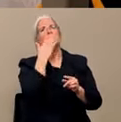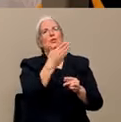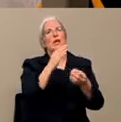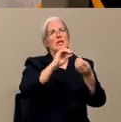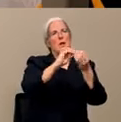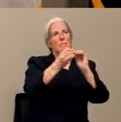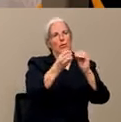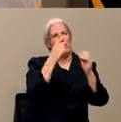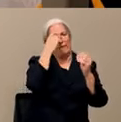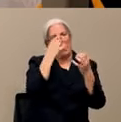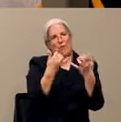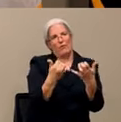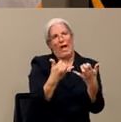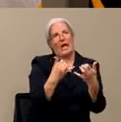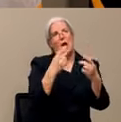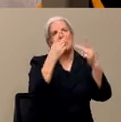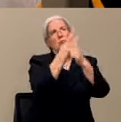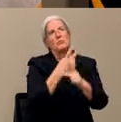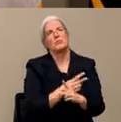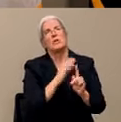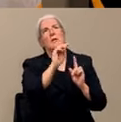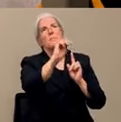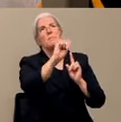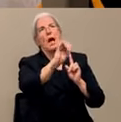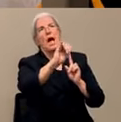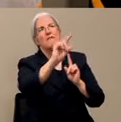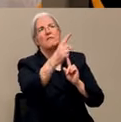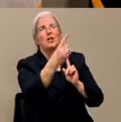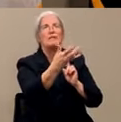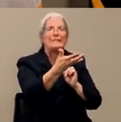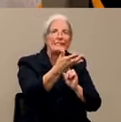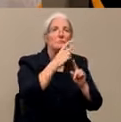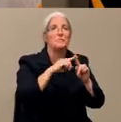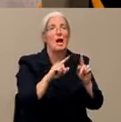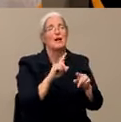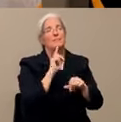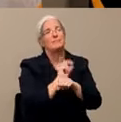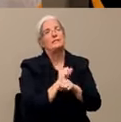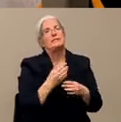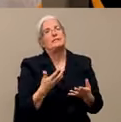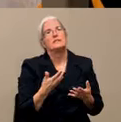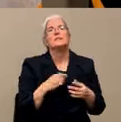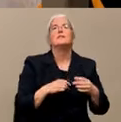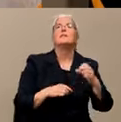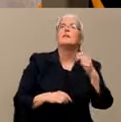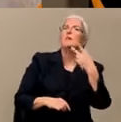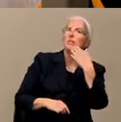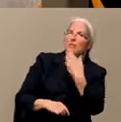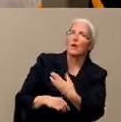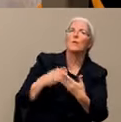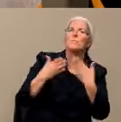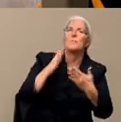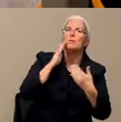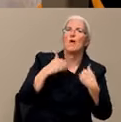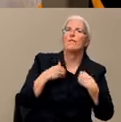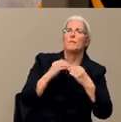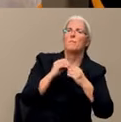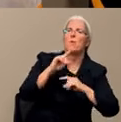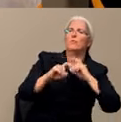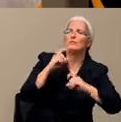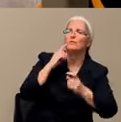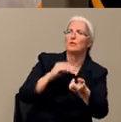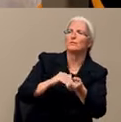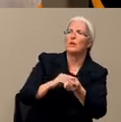Thank you. Dr. B., another question for you, and I think we may be on this for a few more minutes. Okay. Would do-it-yourself masks